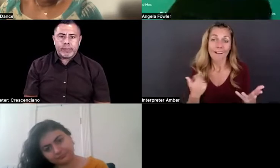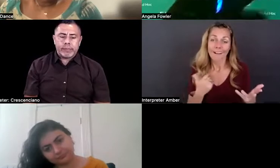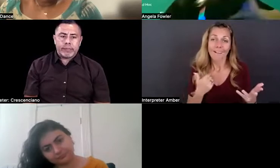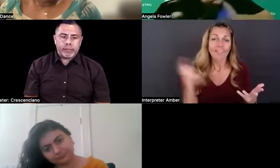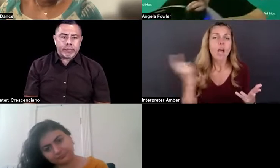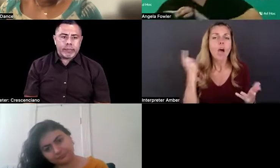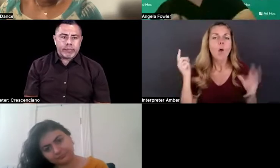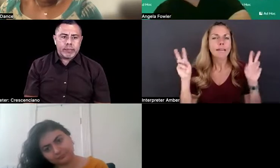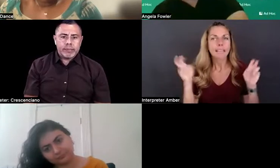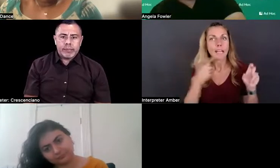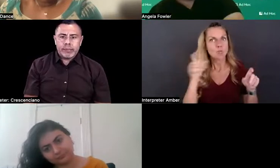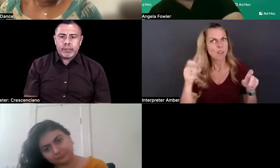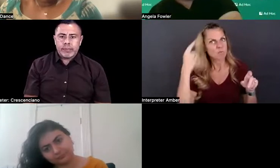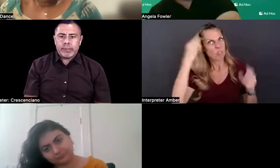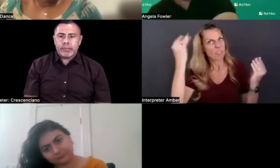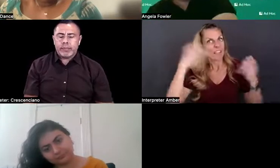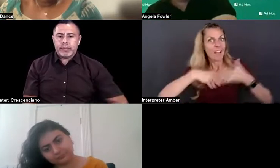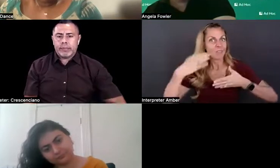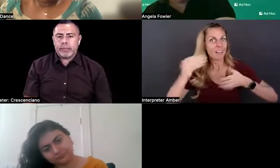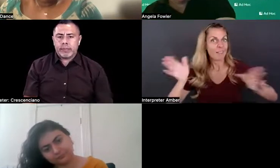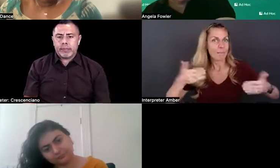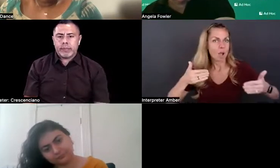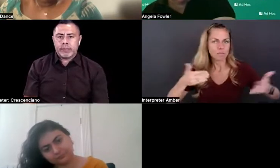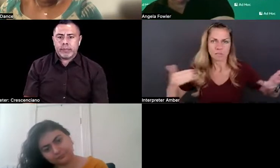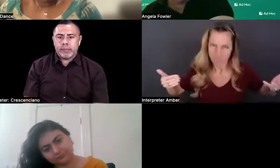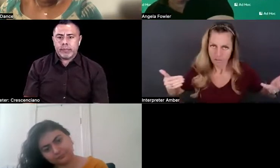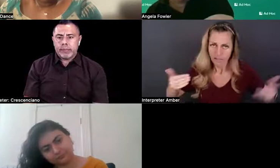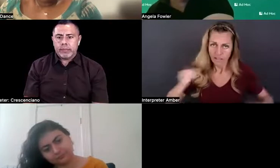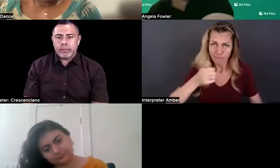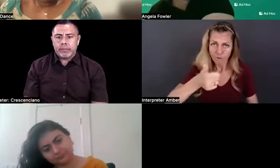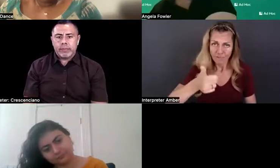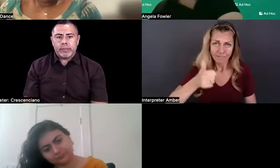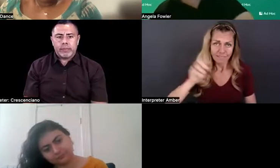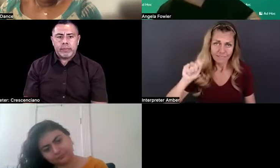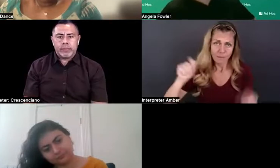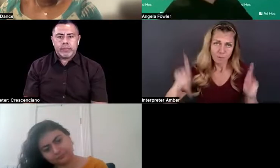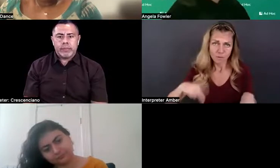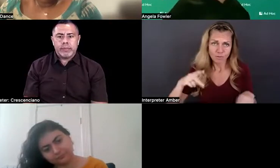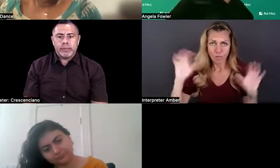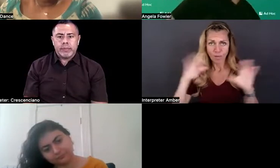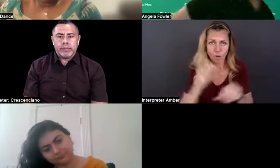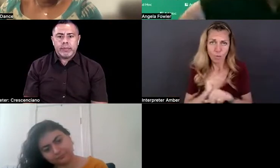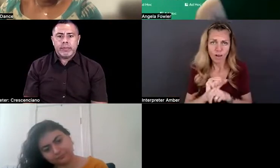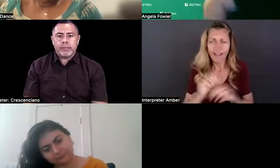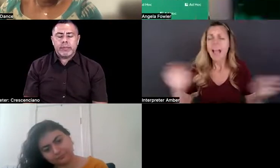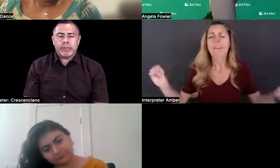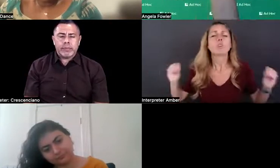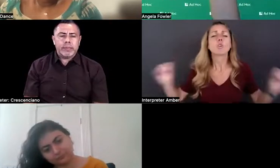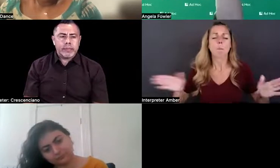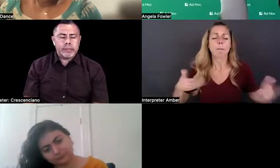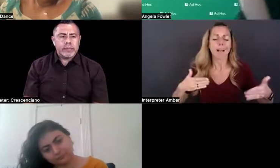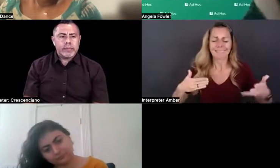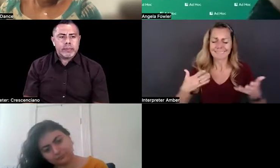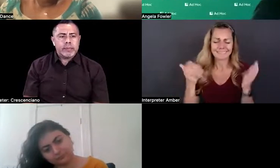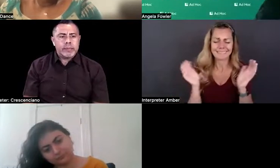say, you know, you got to think outside the box when you're a person with a disability looking for work, there is no box. The box has been kicked to the curb